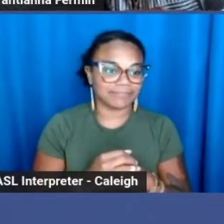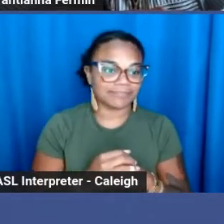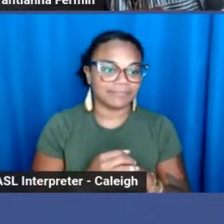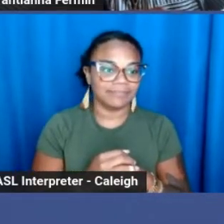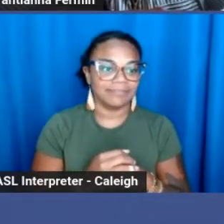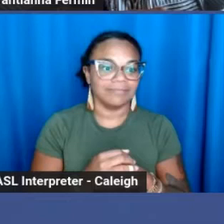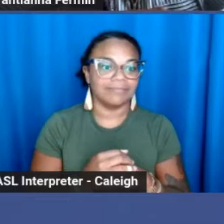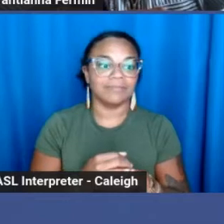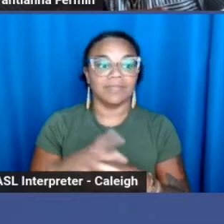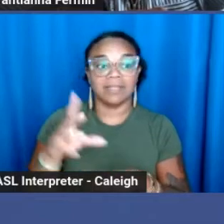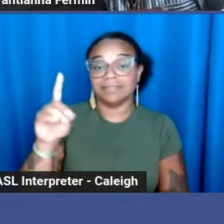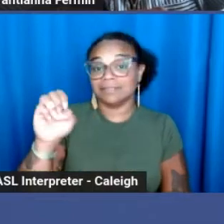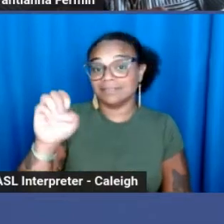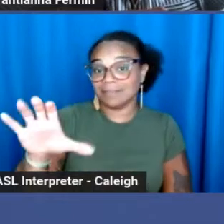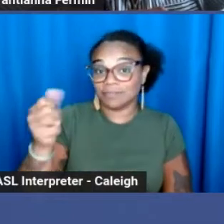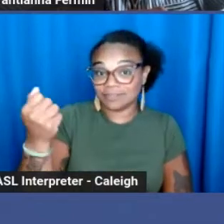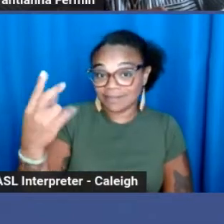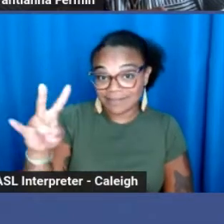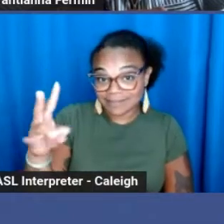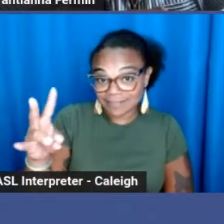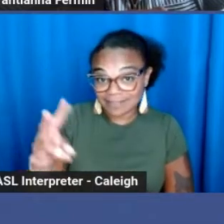December 17.